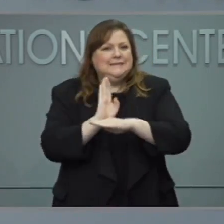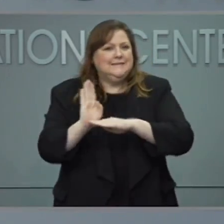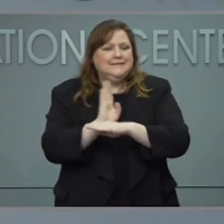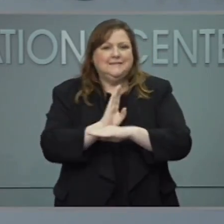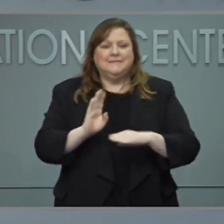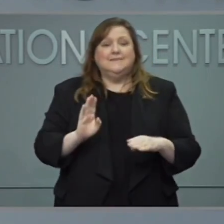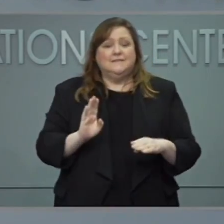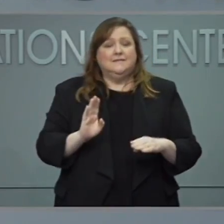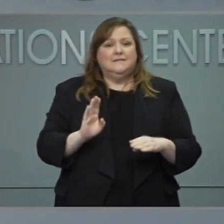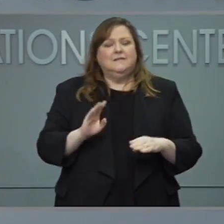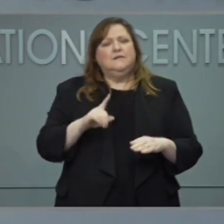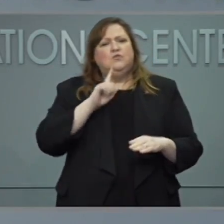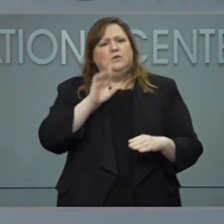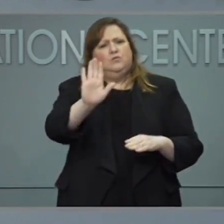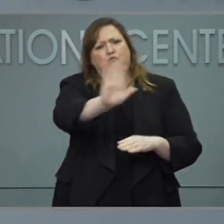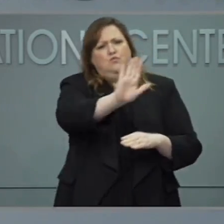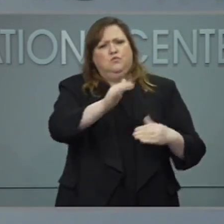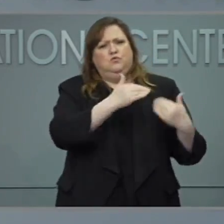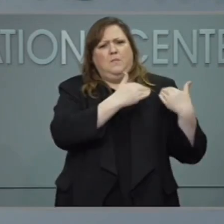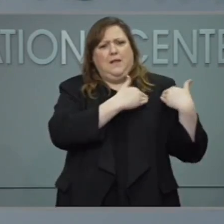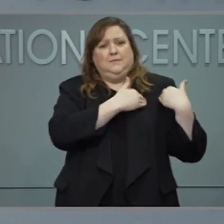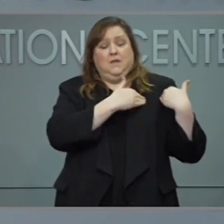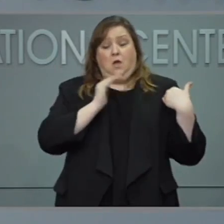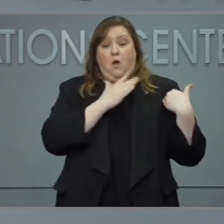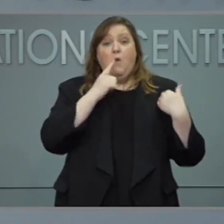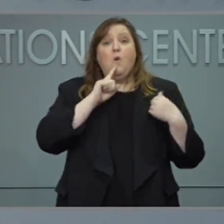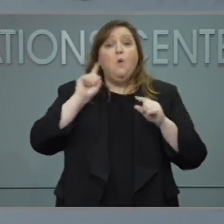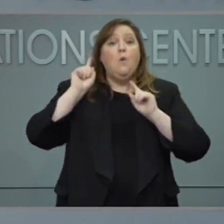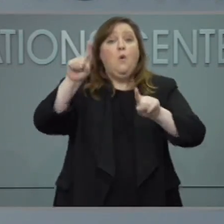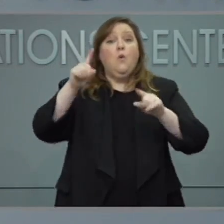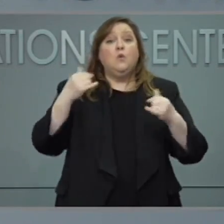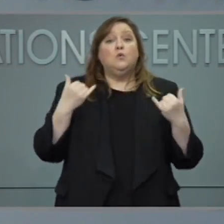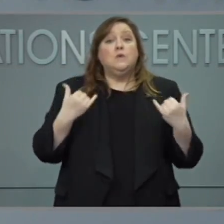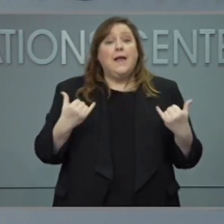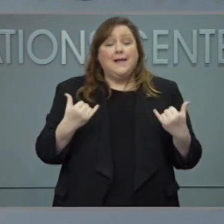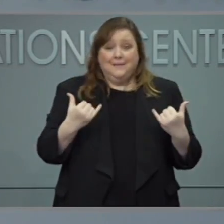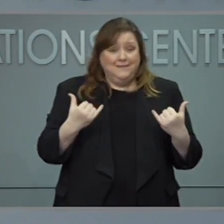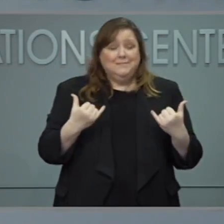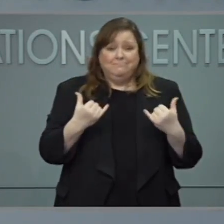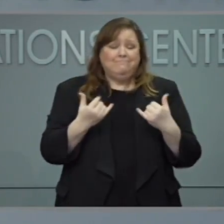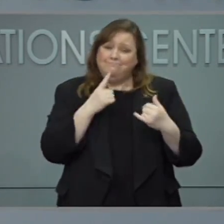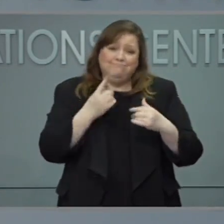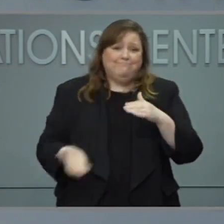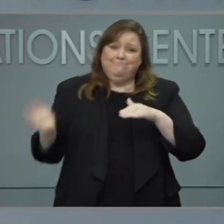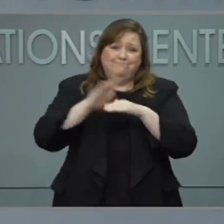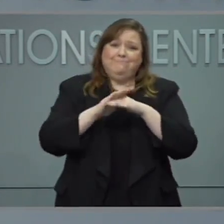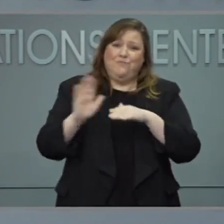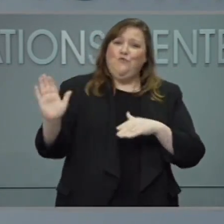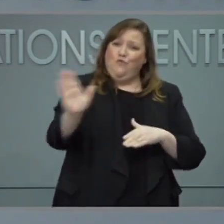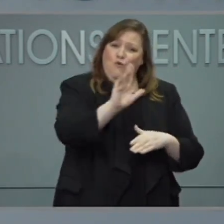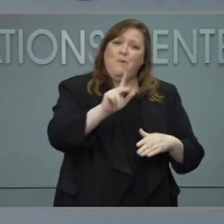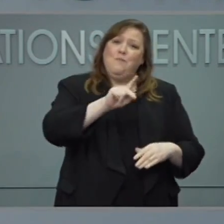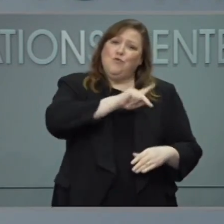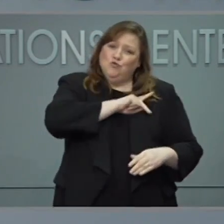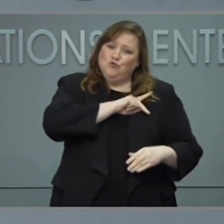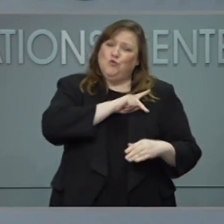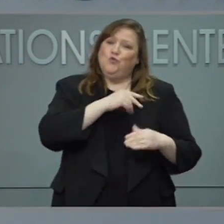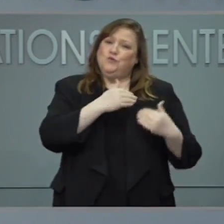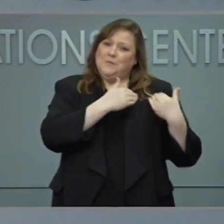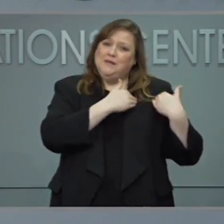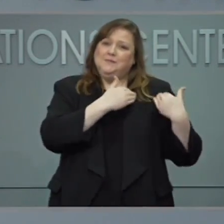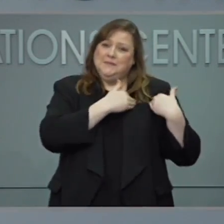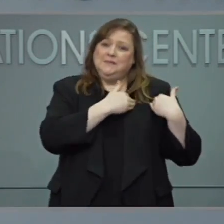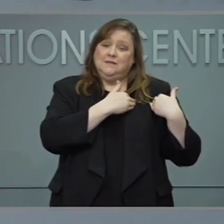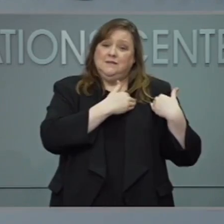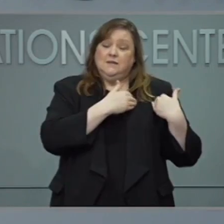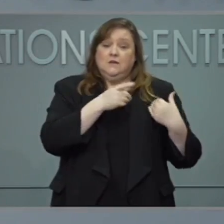that personal responsibility. Yes, you are likely to see a number of people who are unvaccinated